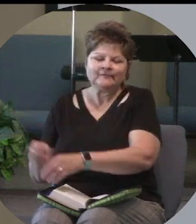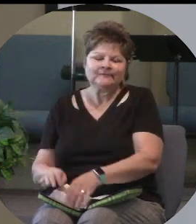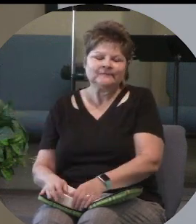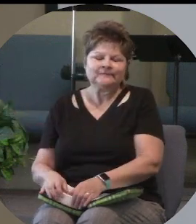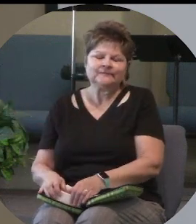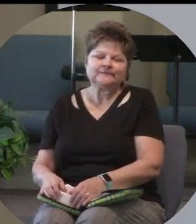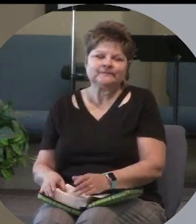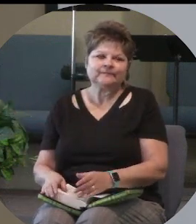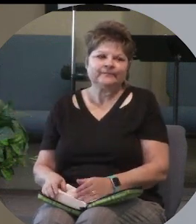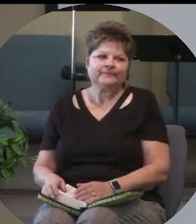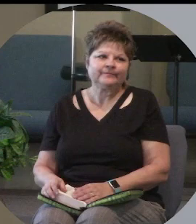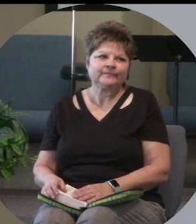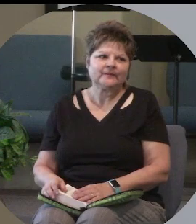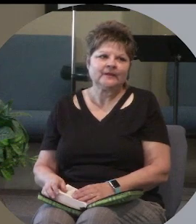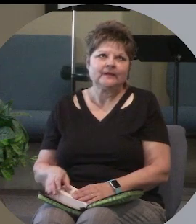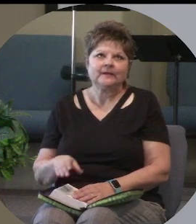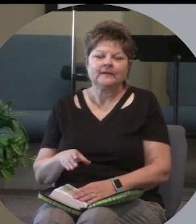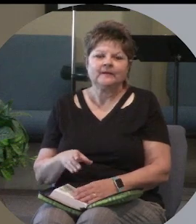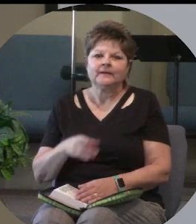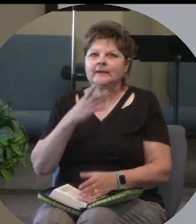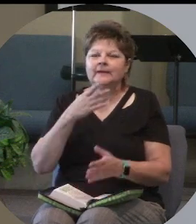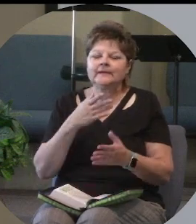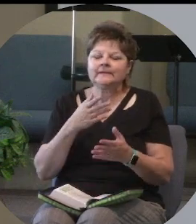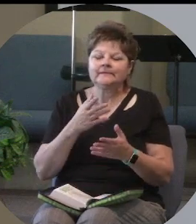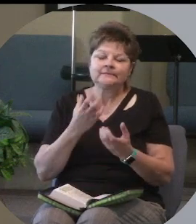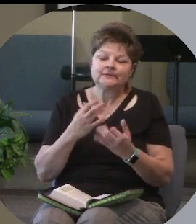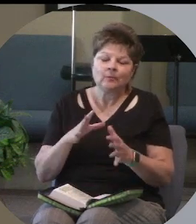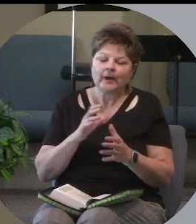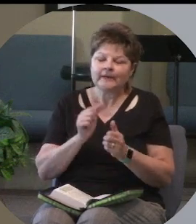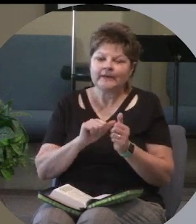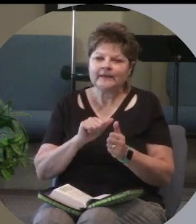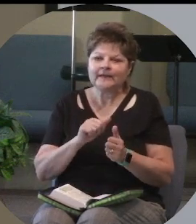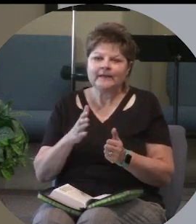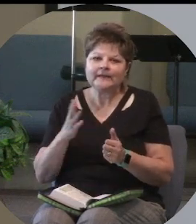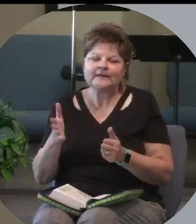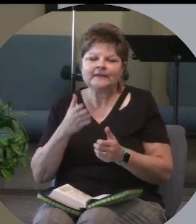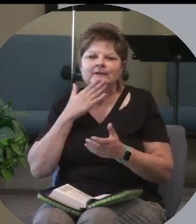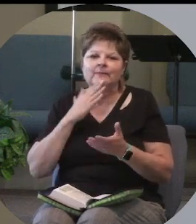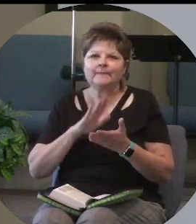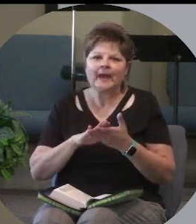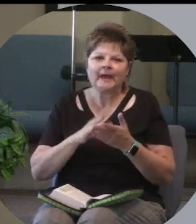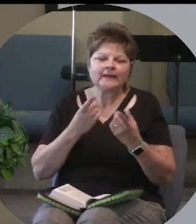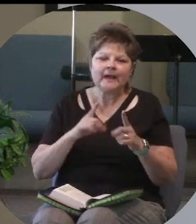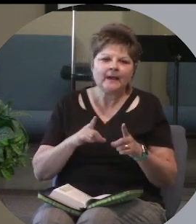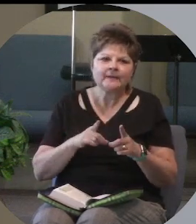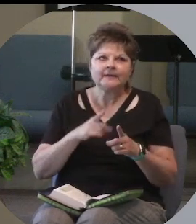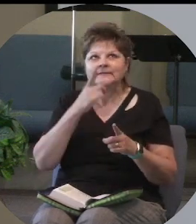You don't want anything bad to happen to us. He's just always happy all the time.